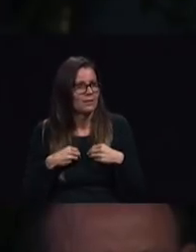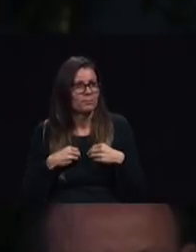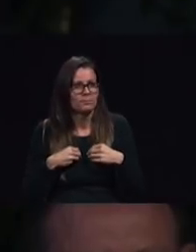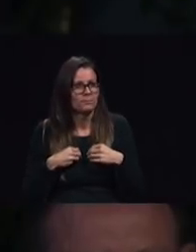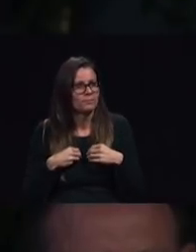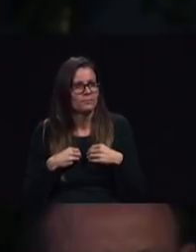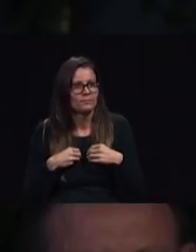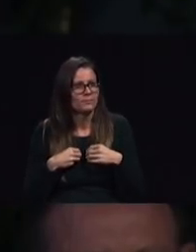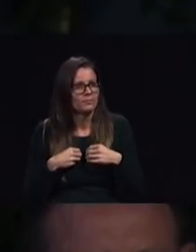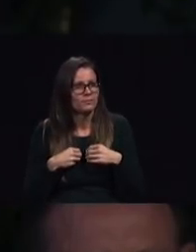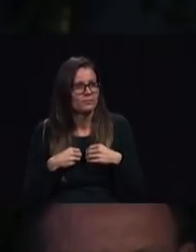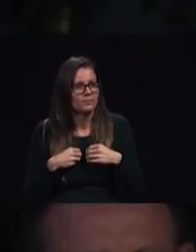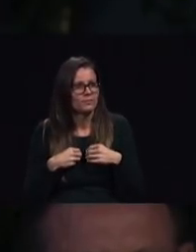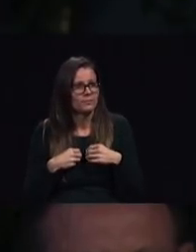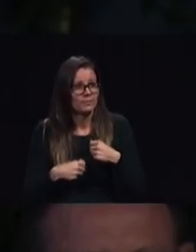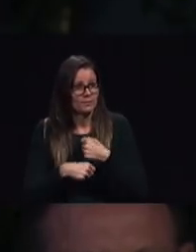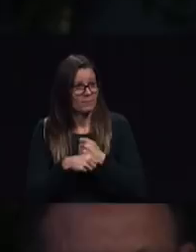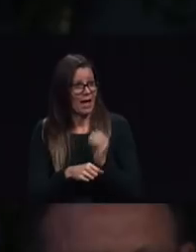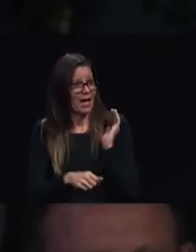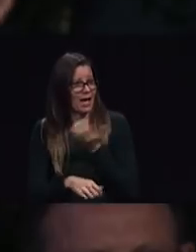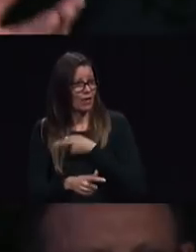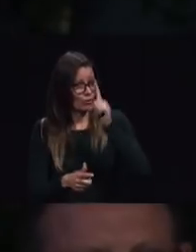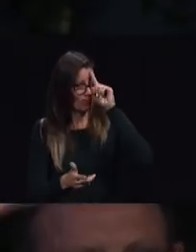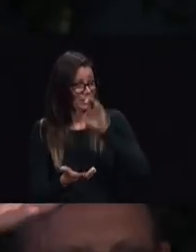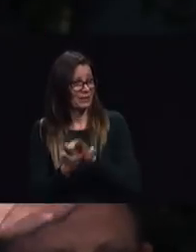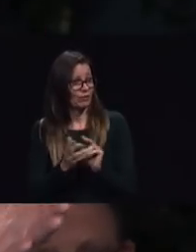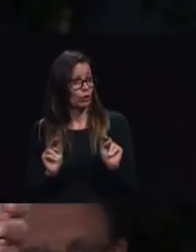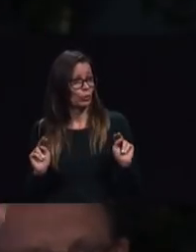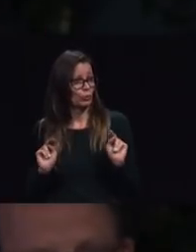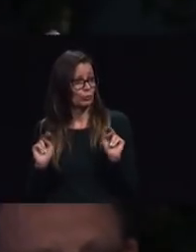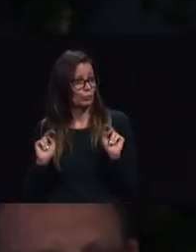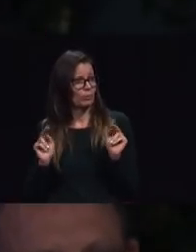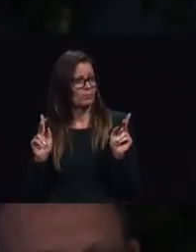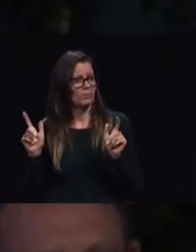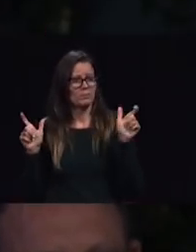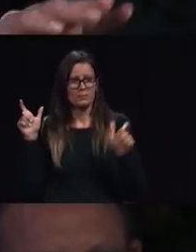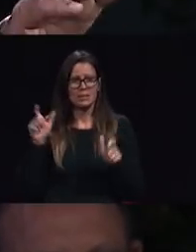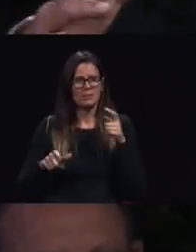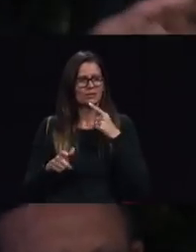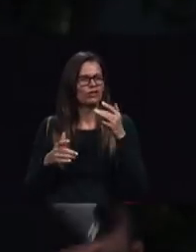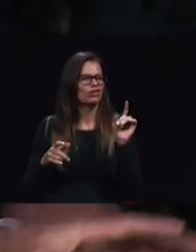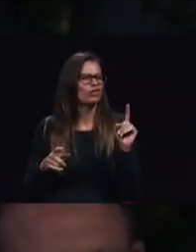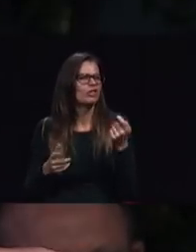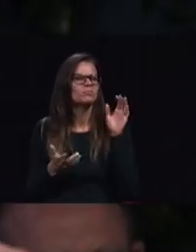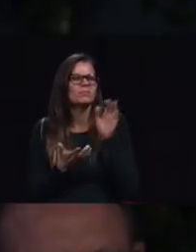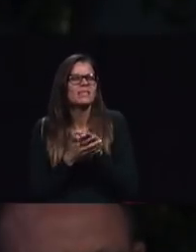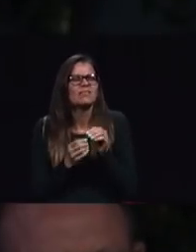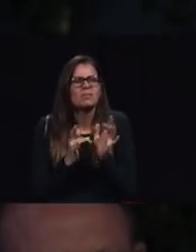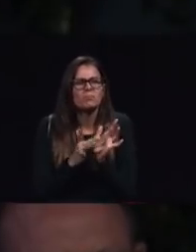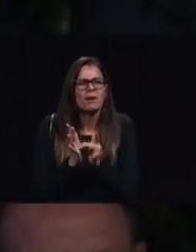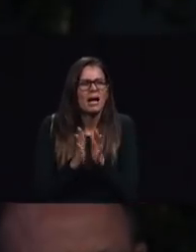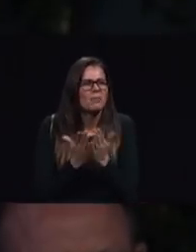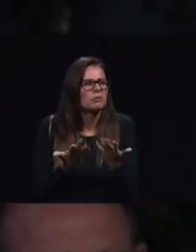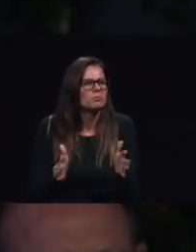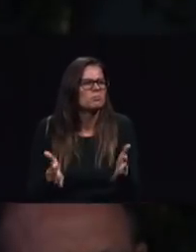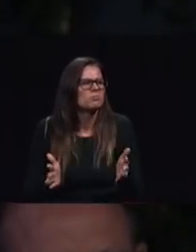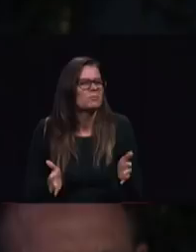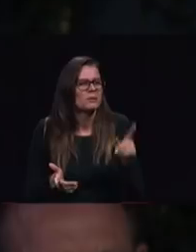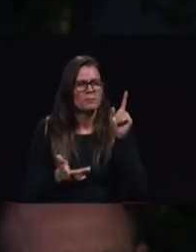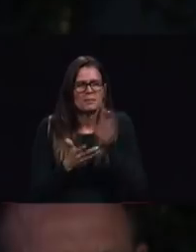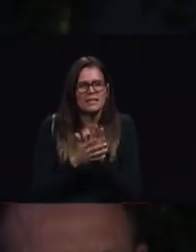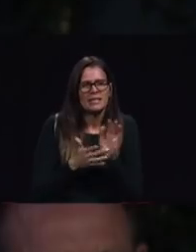beliefs by individuals who say well you only have to believe in Jesus and not doctrine my friends